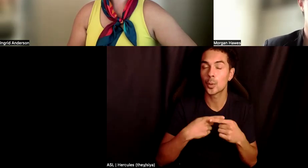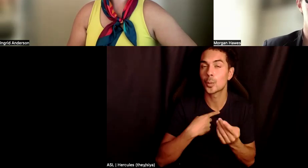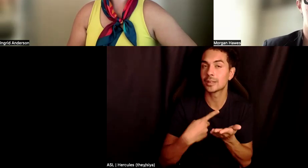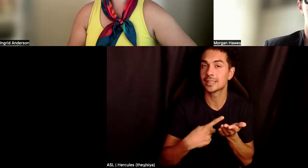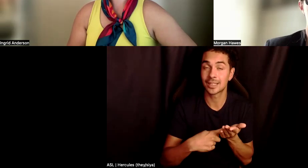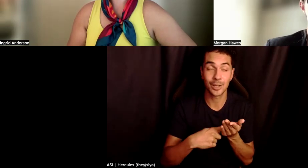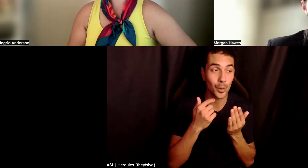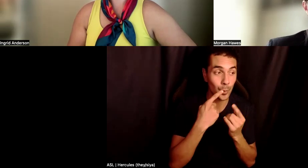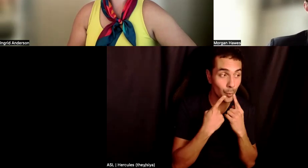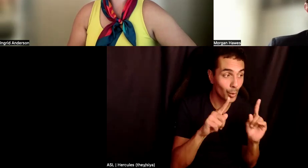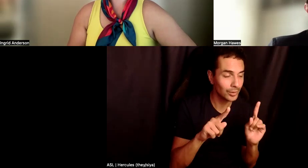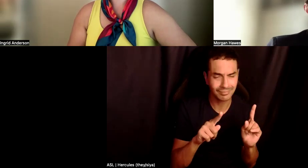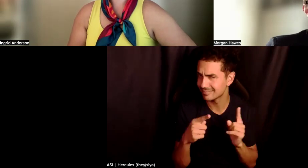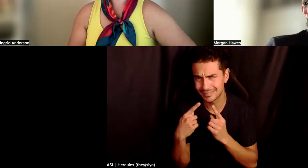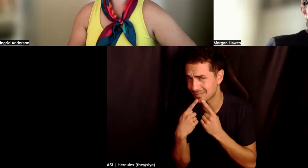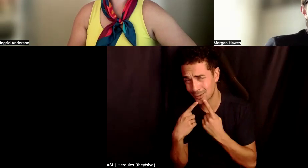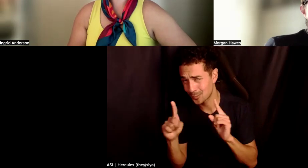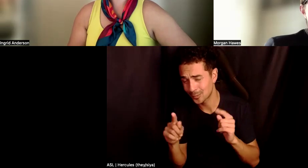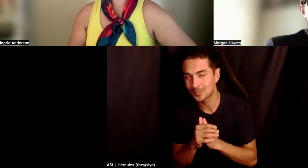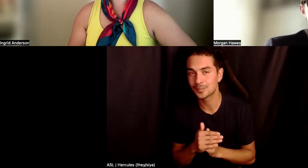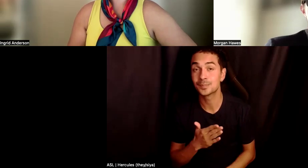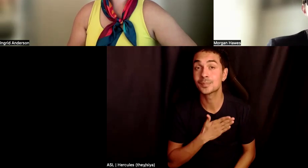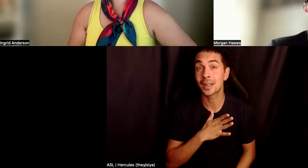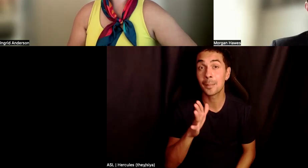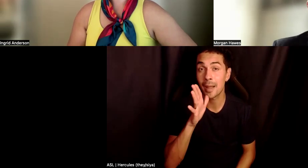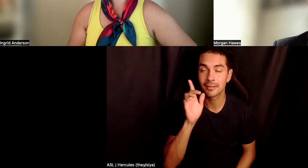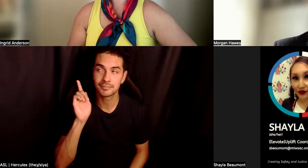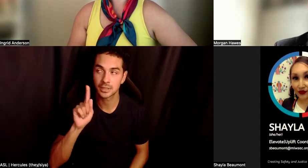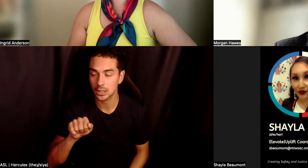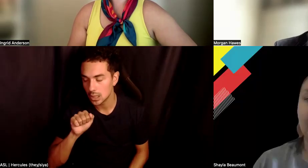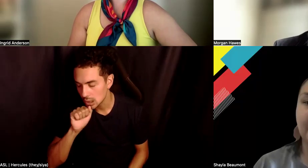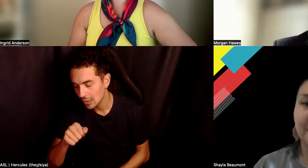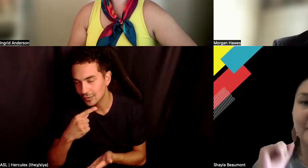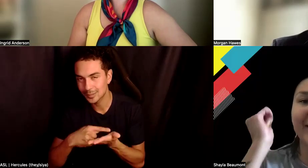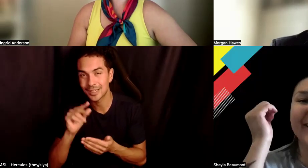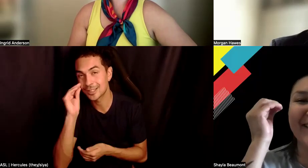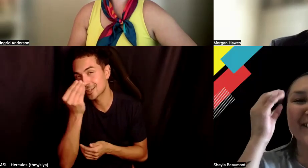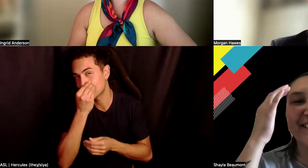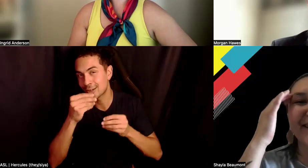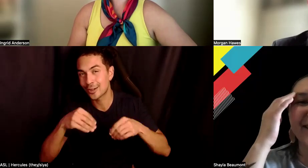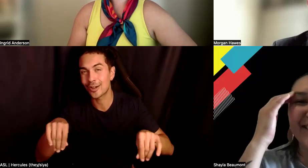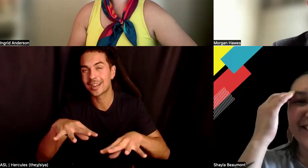works and what doesn't work, right? I know my mom loves to talk about gardening. So she always uses that example we're cooking